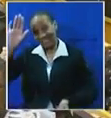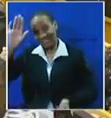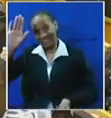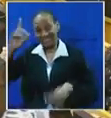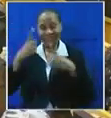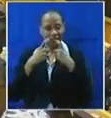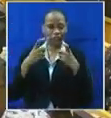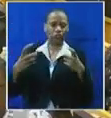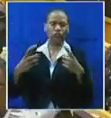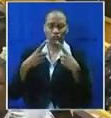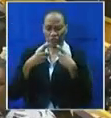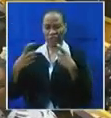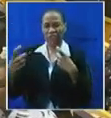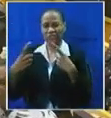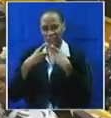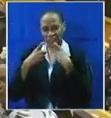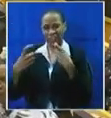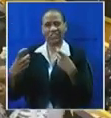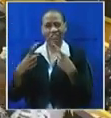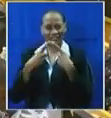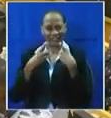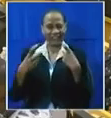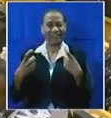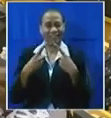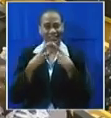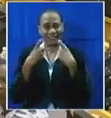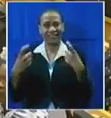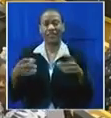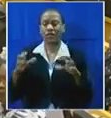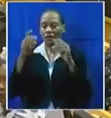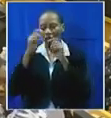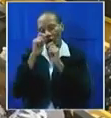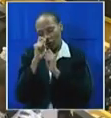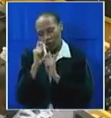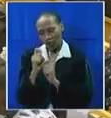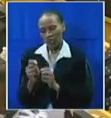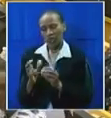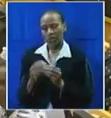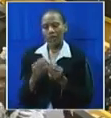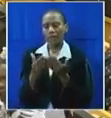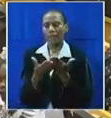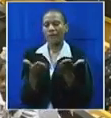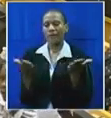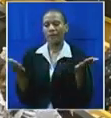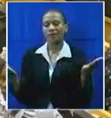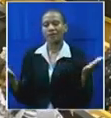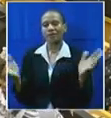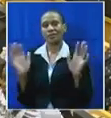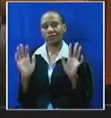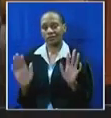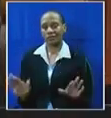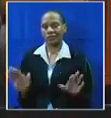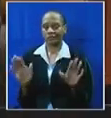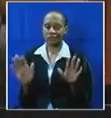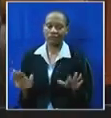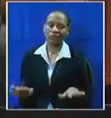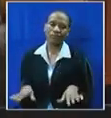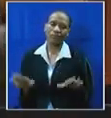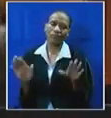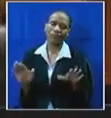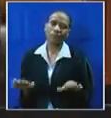The caucus of the caucus has collapsed. Honorable members, we can't allow the